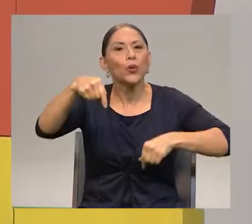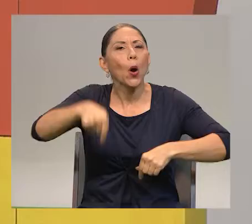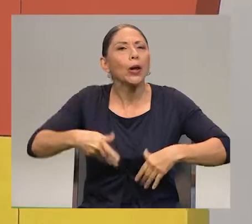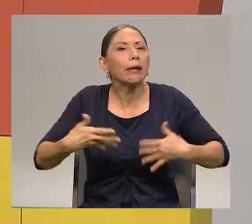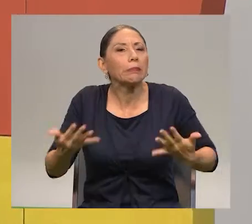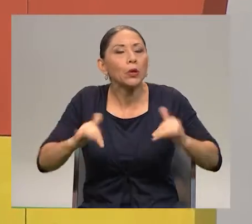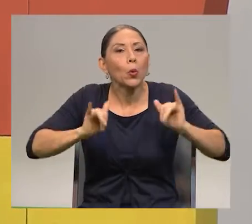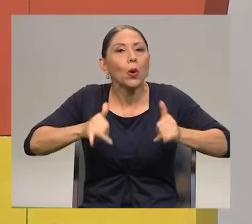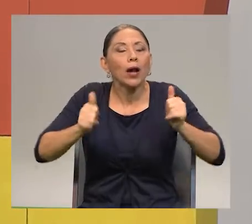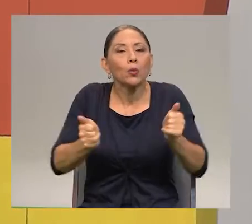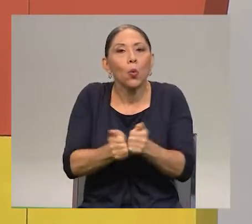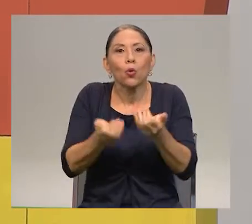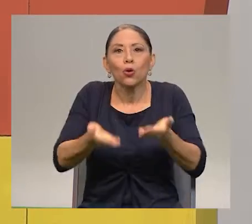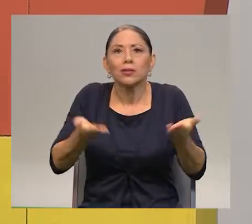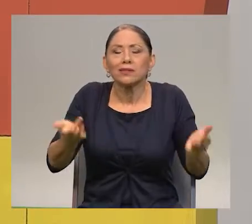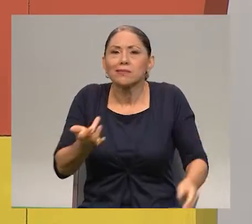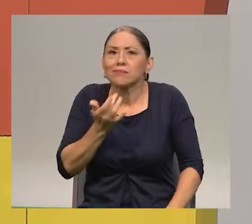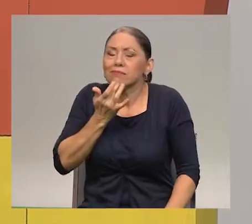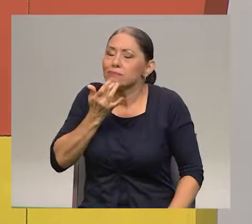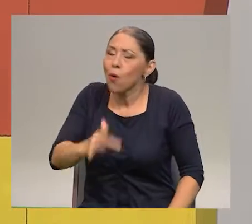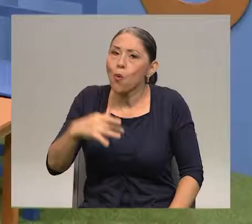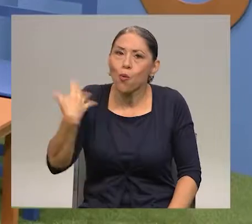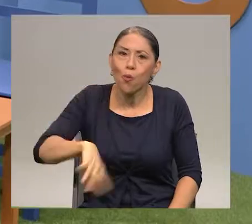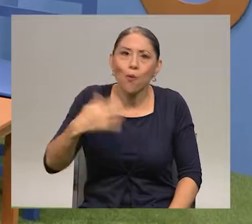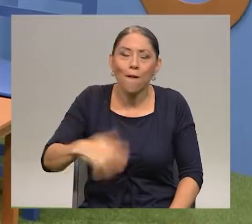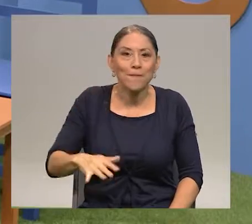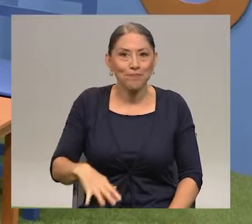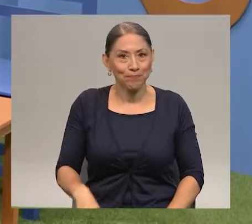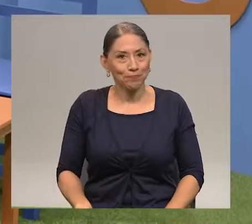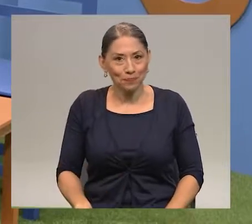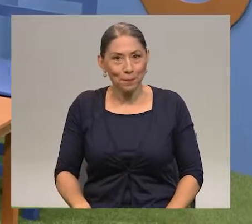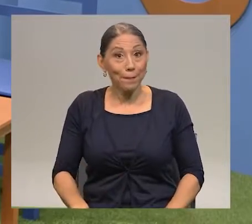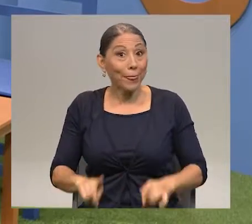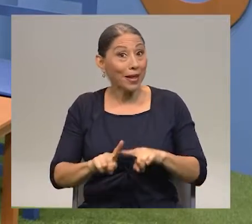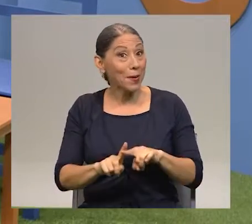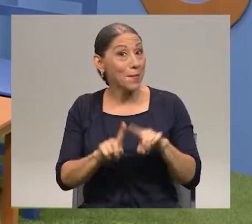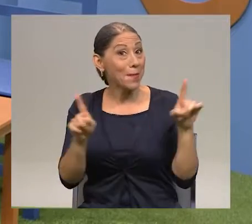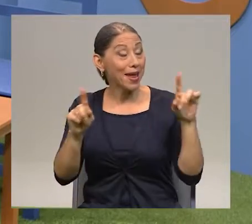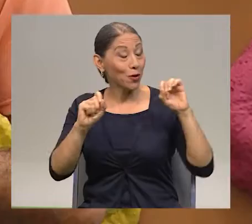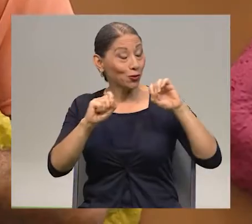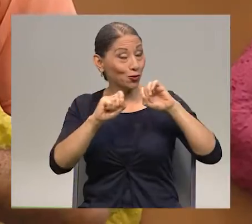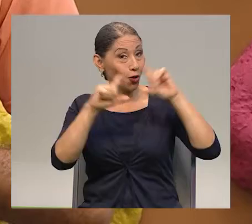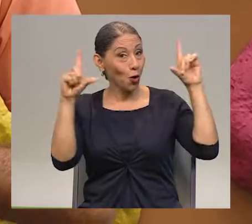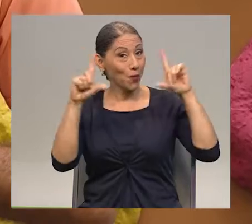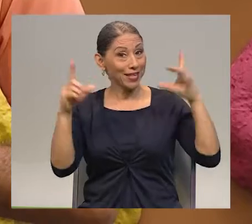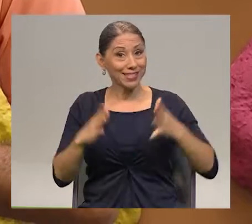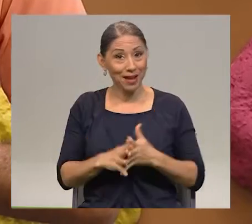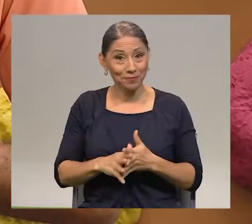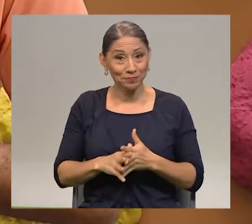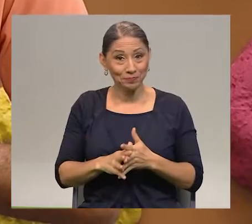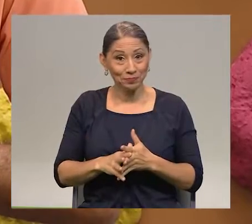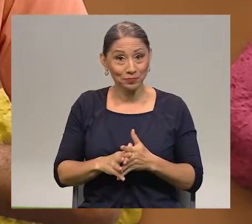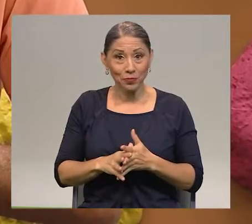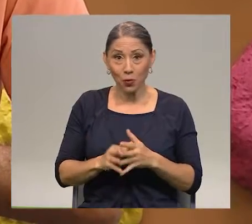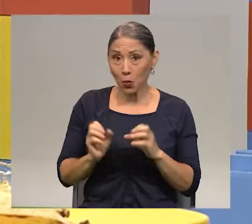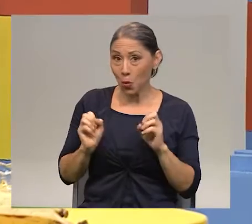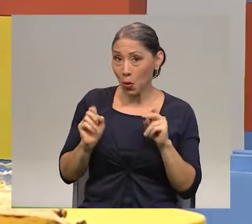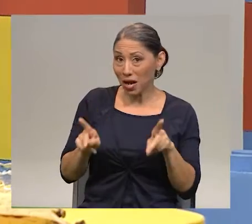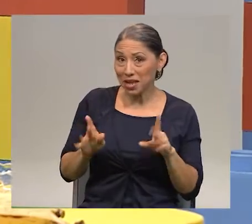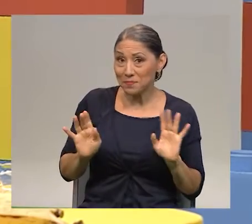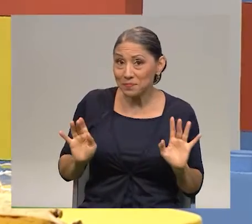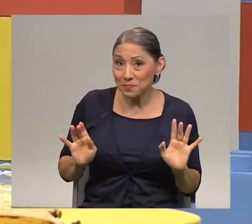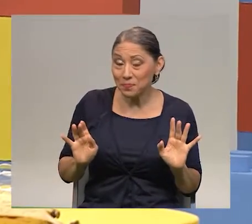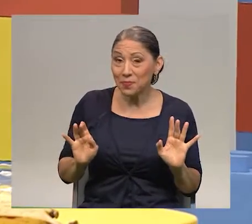vamos a jugar con cosas deliciosas. Pero hay una sorpresa. Ok. Vamos a hacer